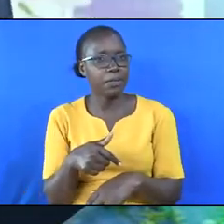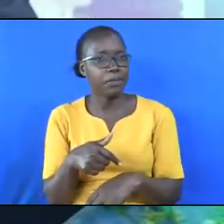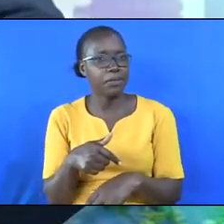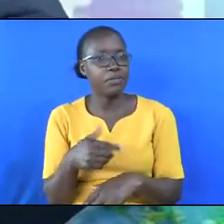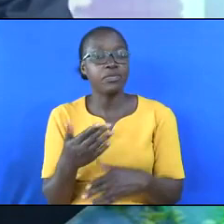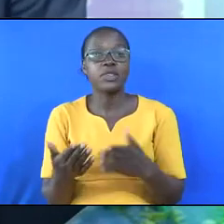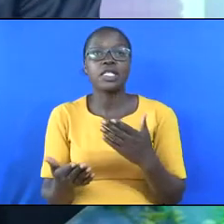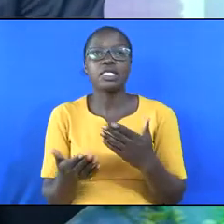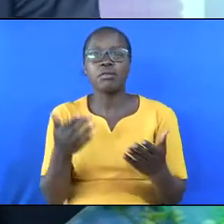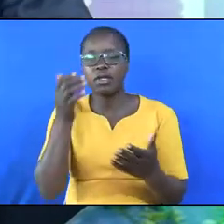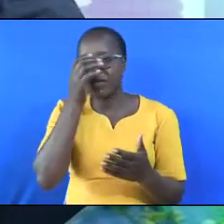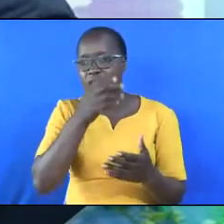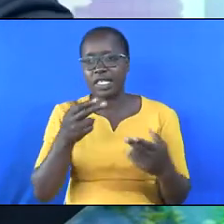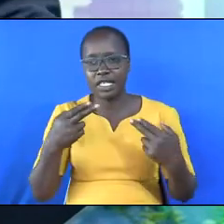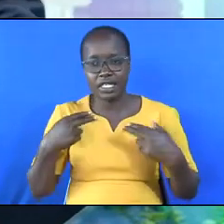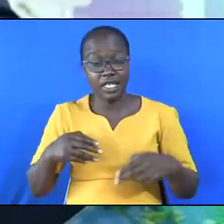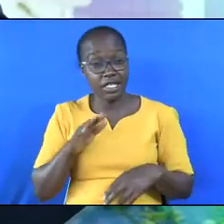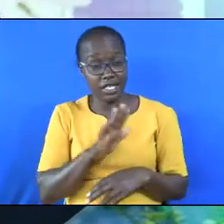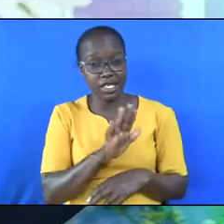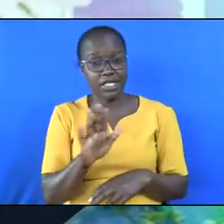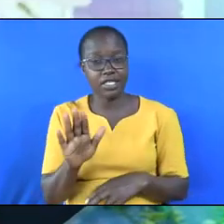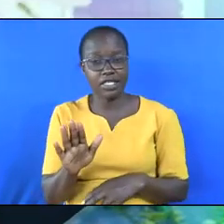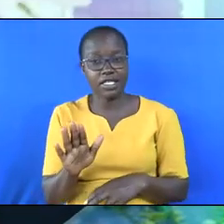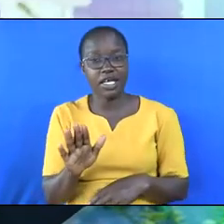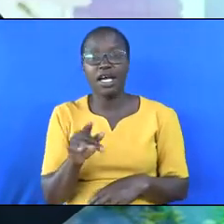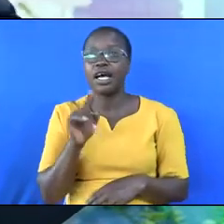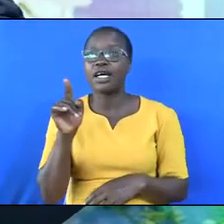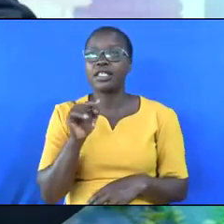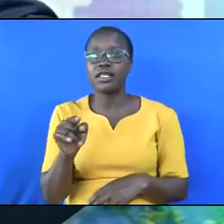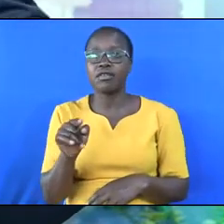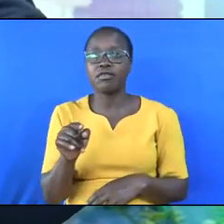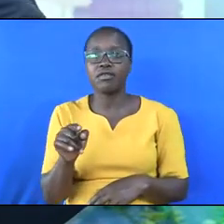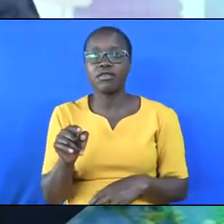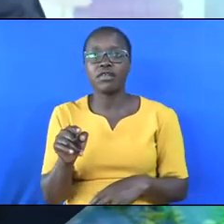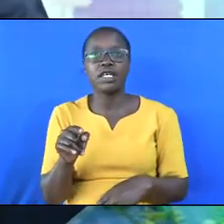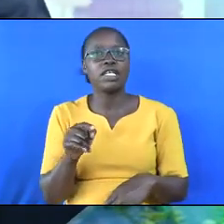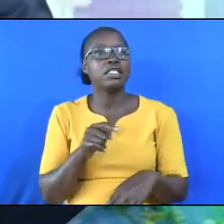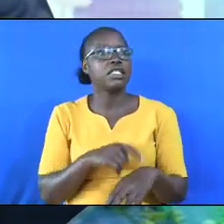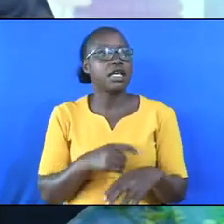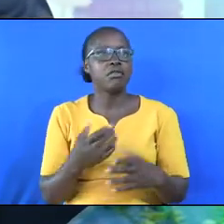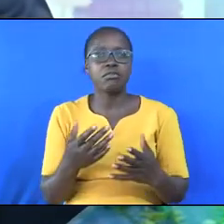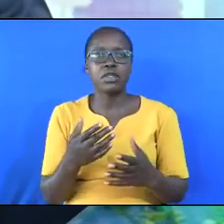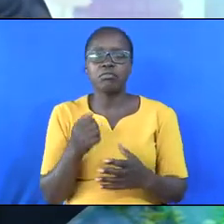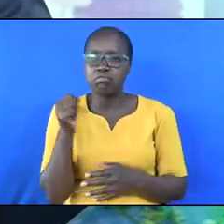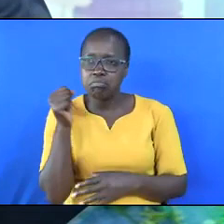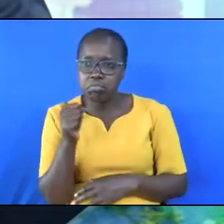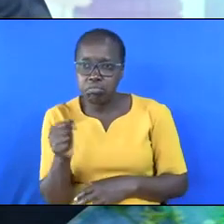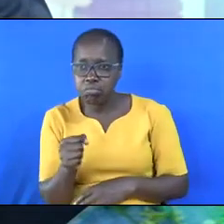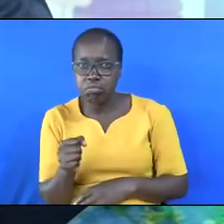Many have neglected their health, and therefore they will never reach the ripe old age.